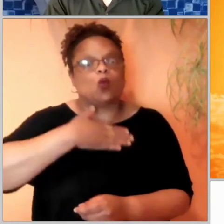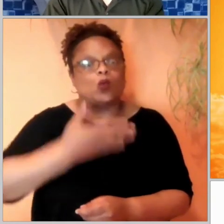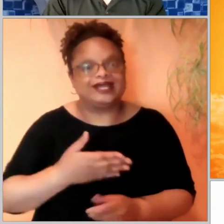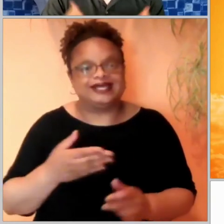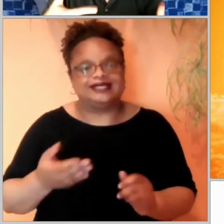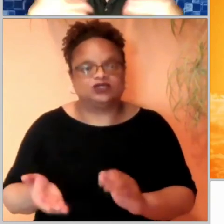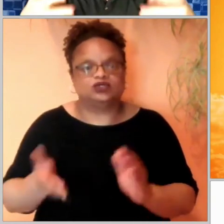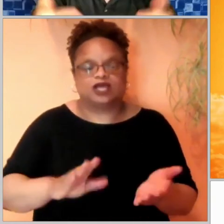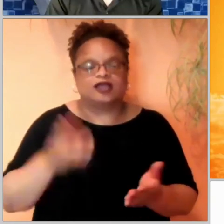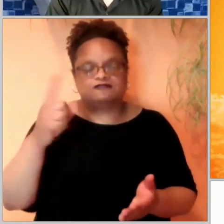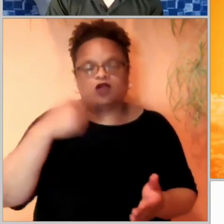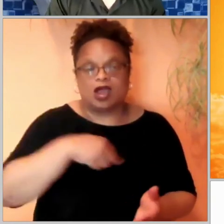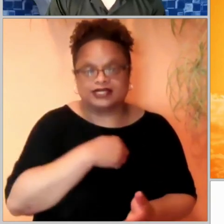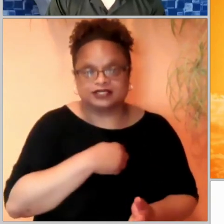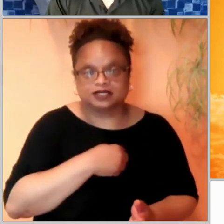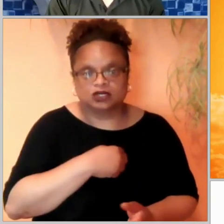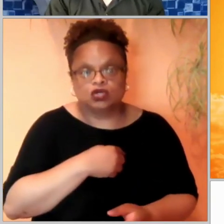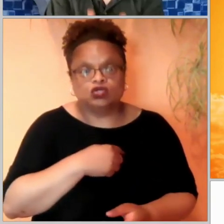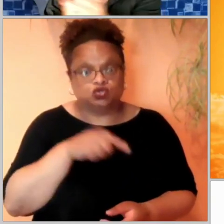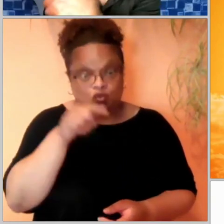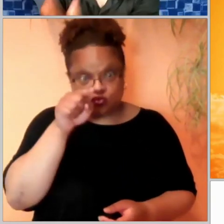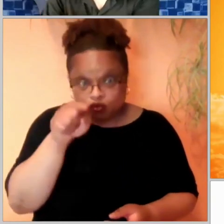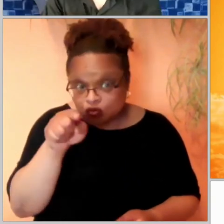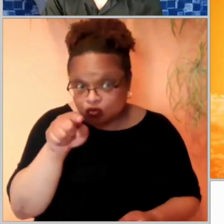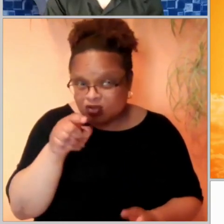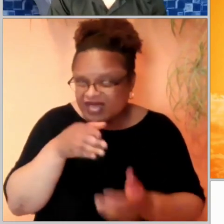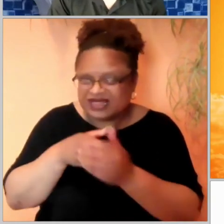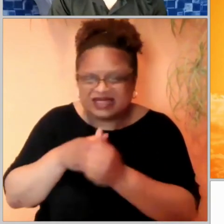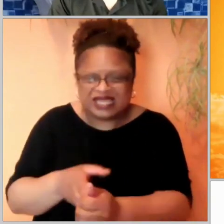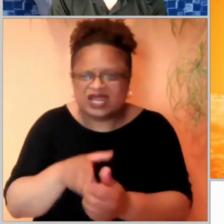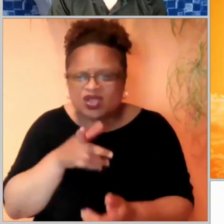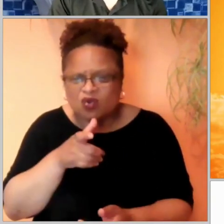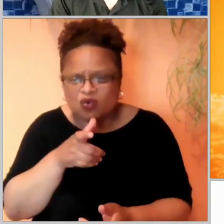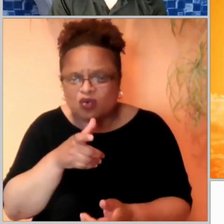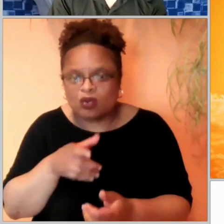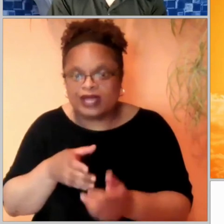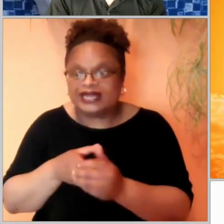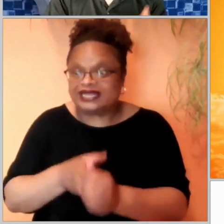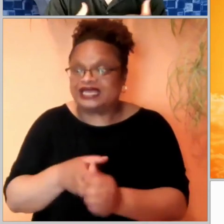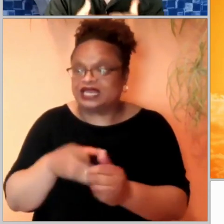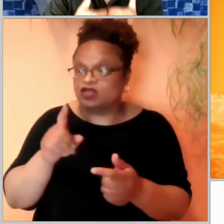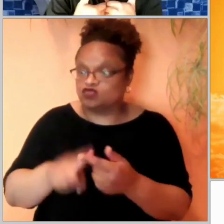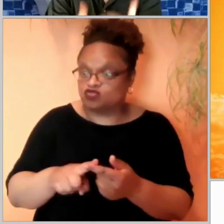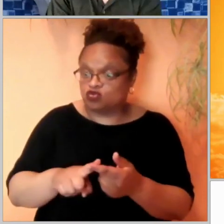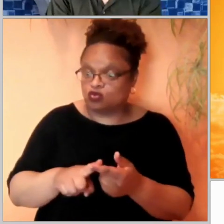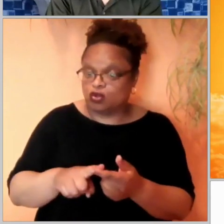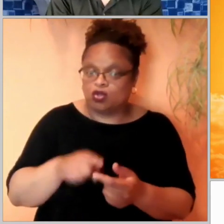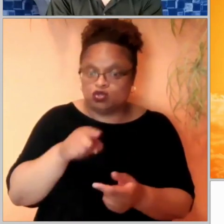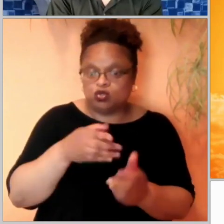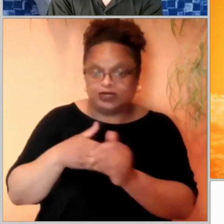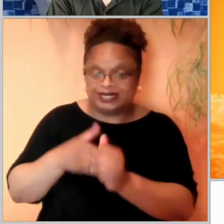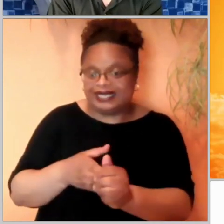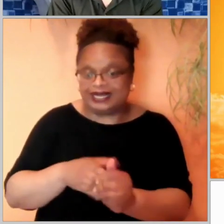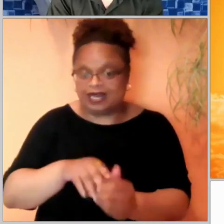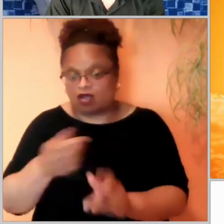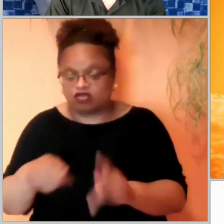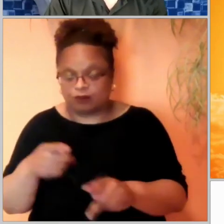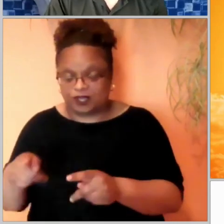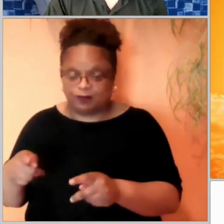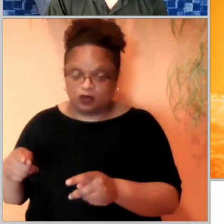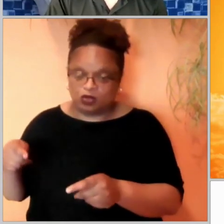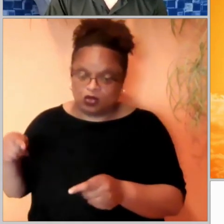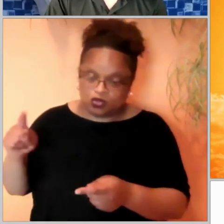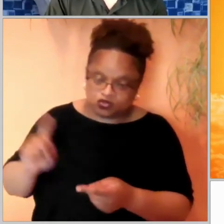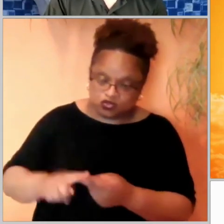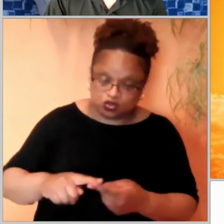So are you leading others to the door of the sheep fold? Are you leading others to be under the care